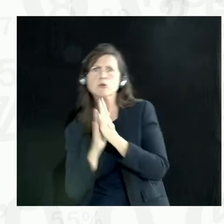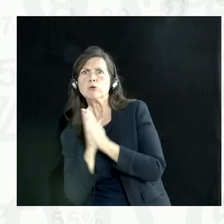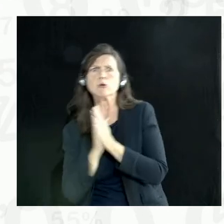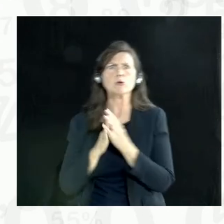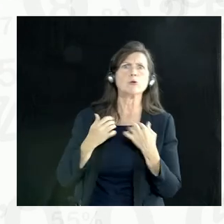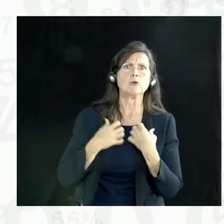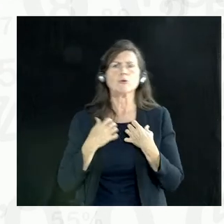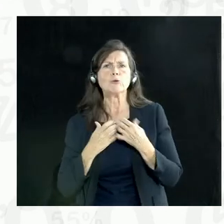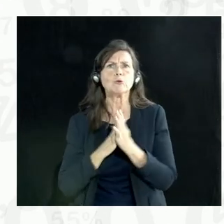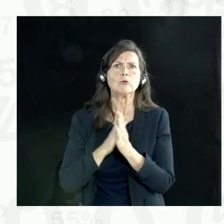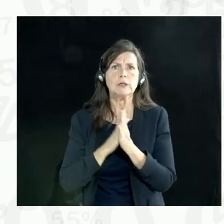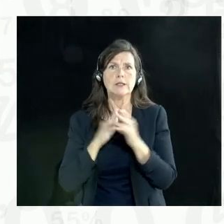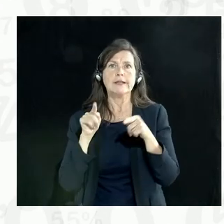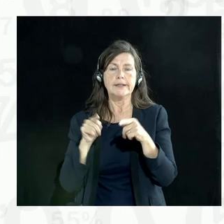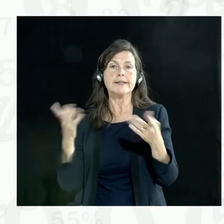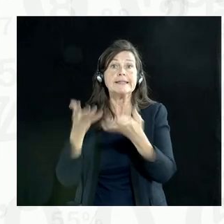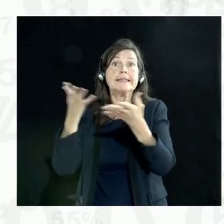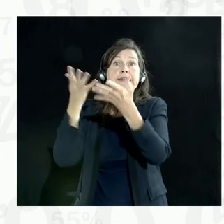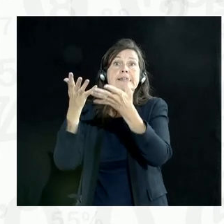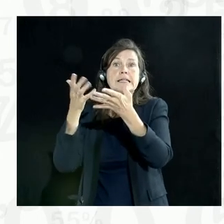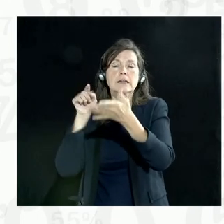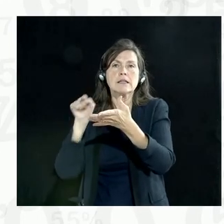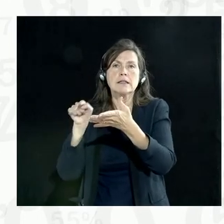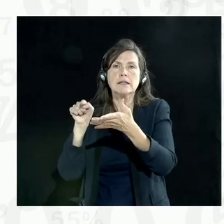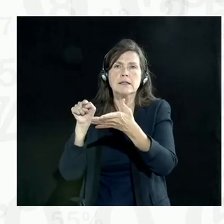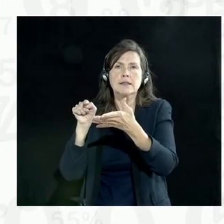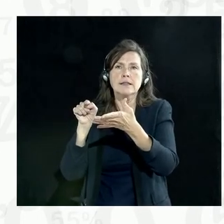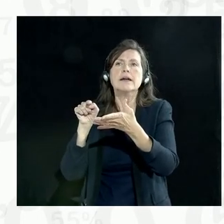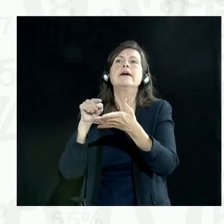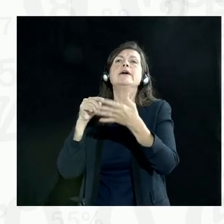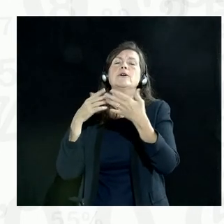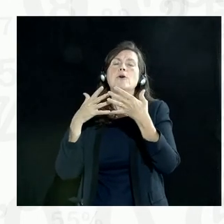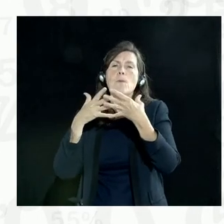been built with the express purpose of being more inclusionary.